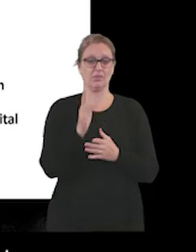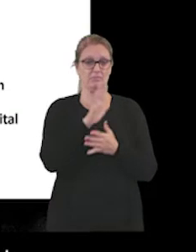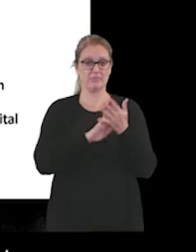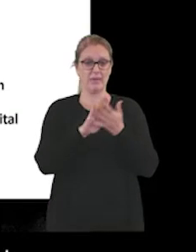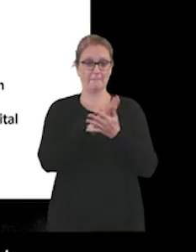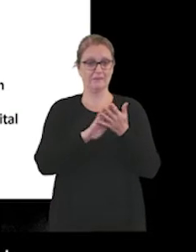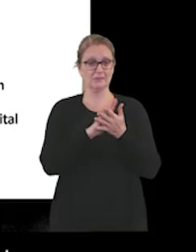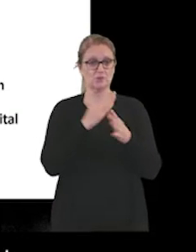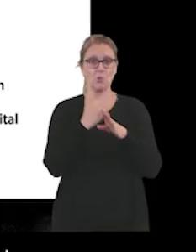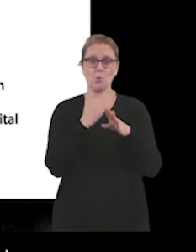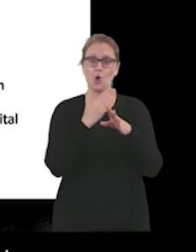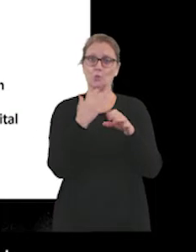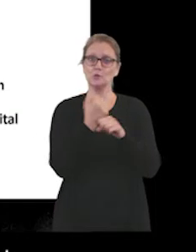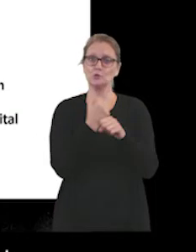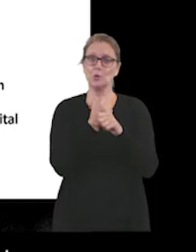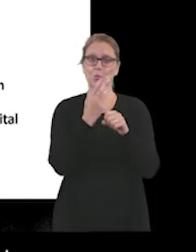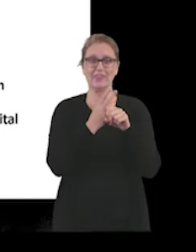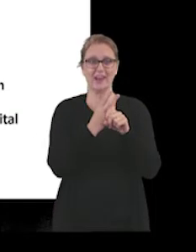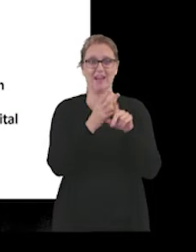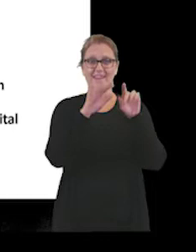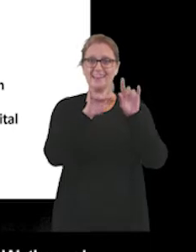work that we're doing on electronic observations.